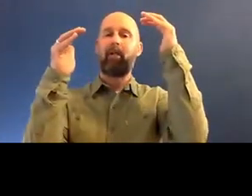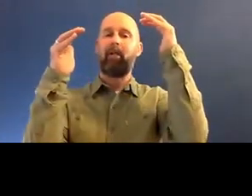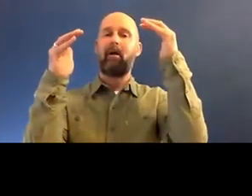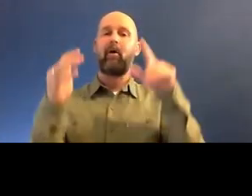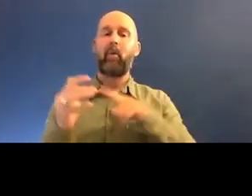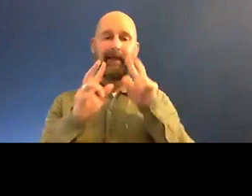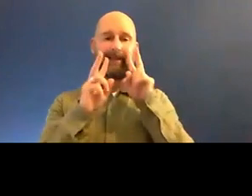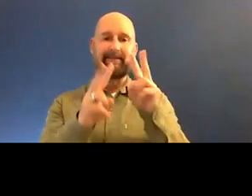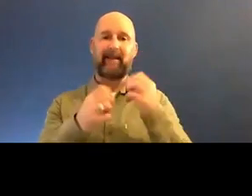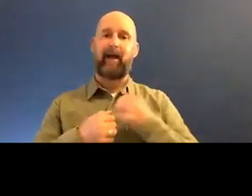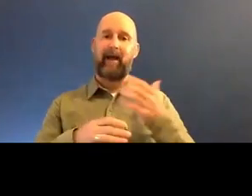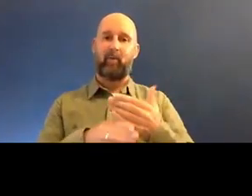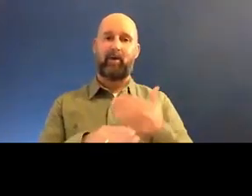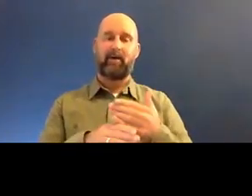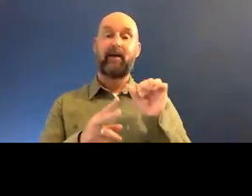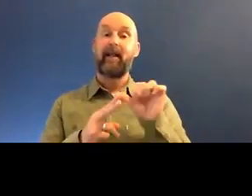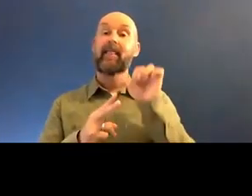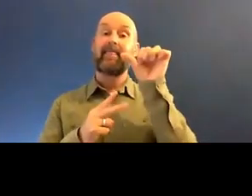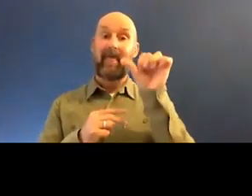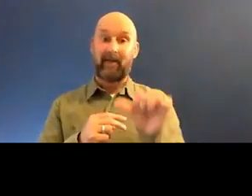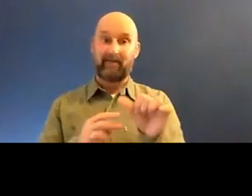my work. So from then, I kind of